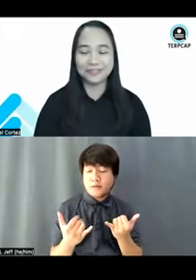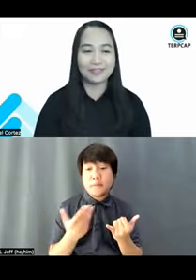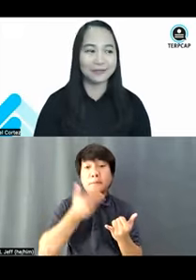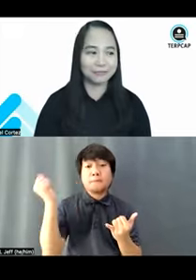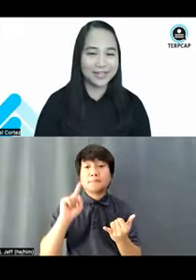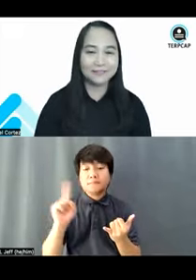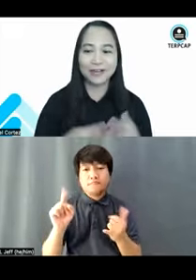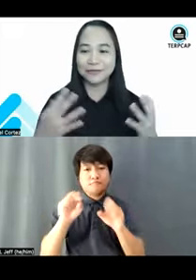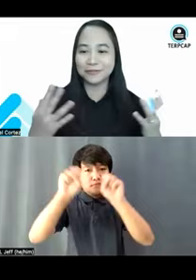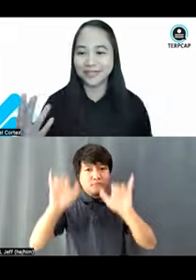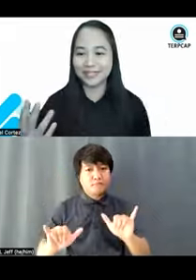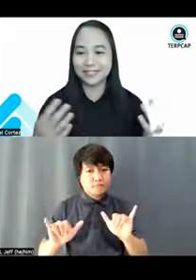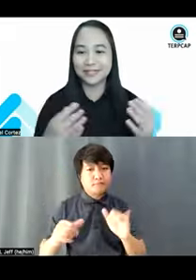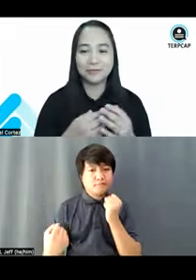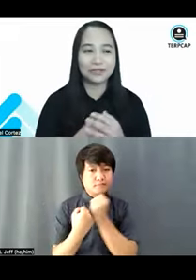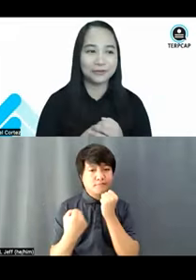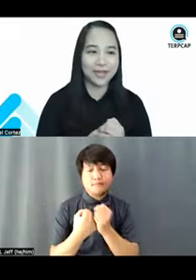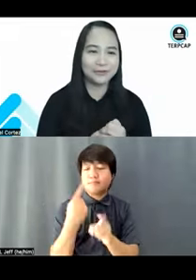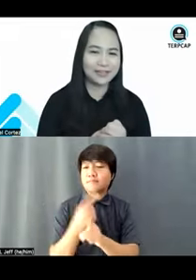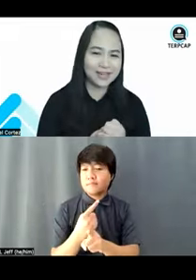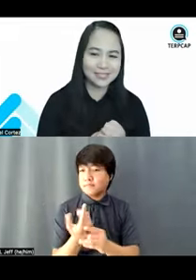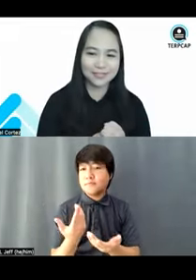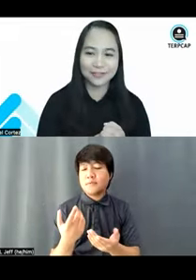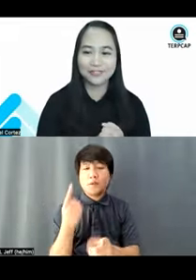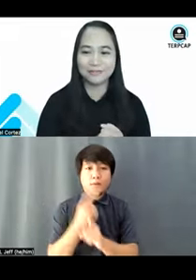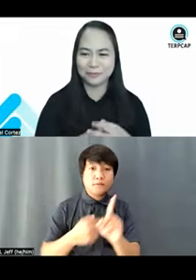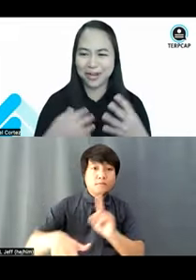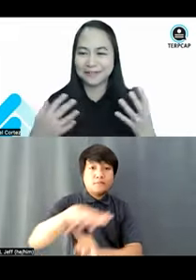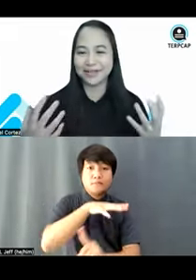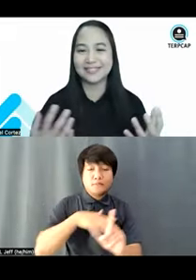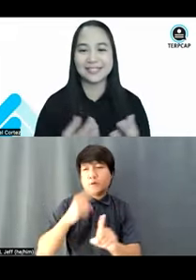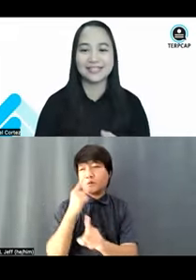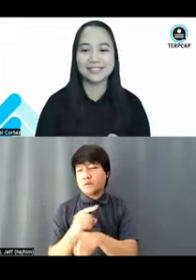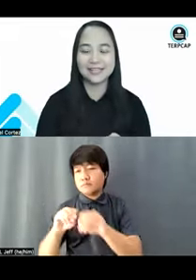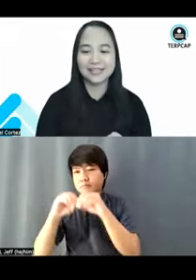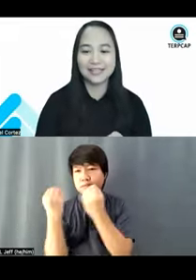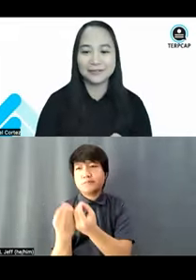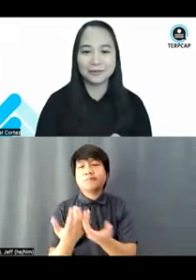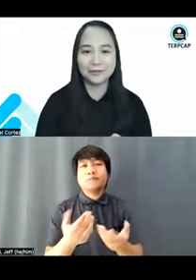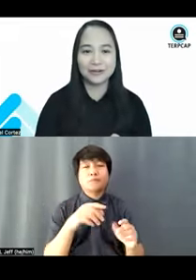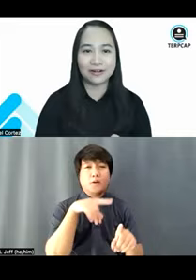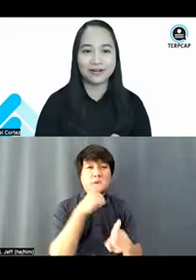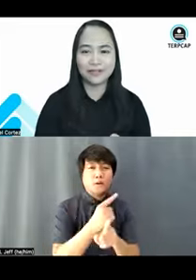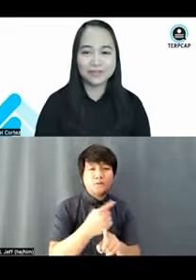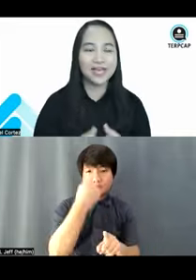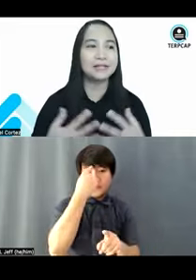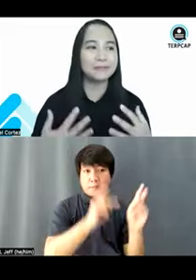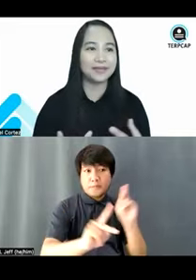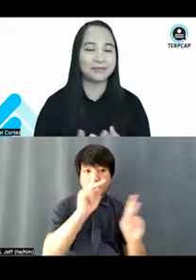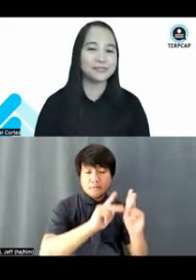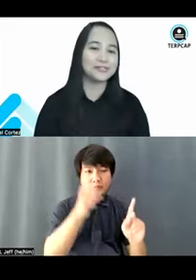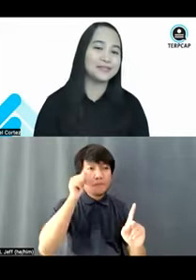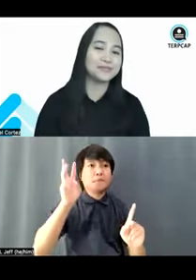with the right environment, with the right organizations, with the right mindset, you know, you are also